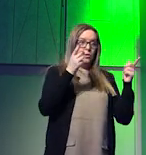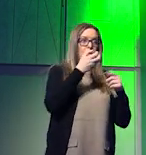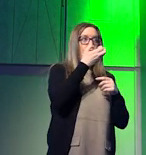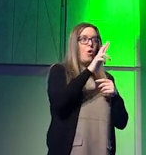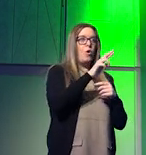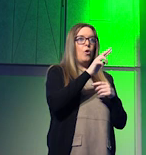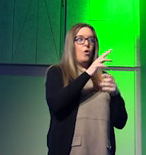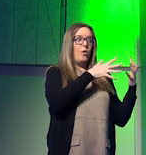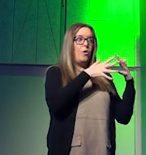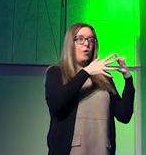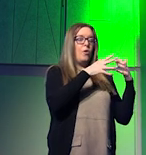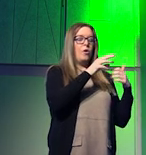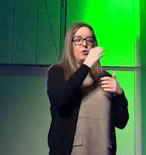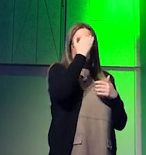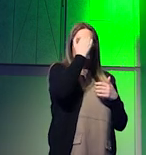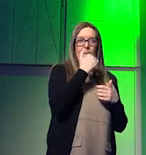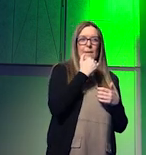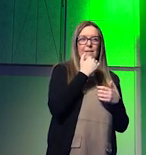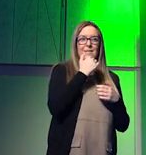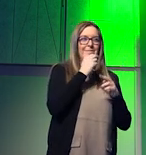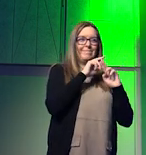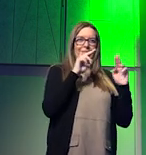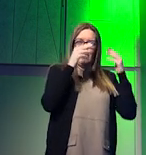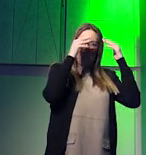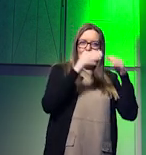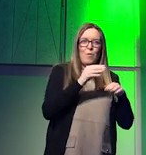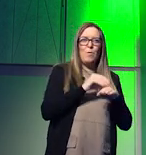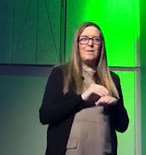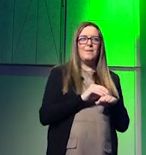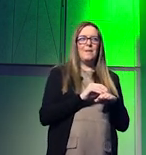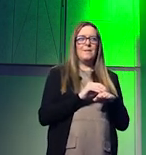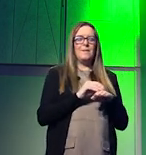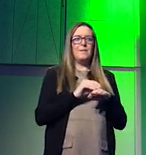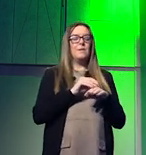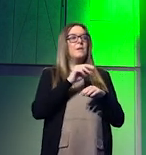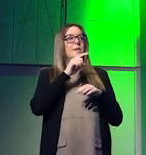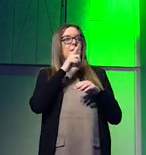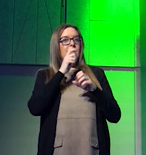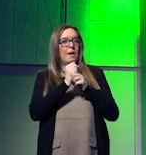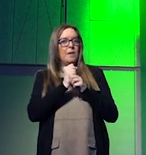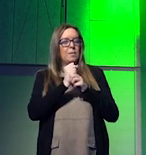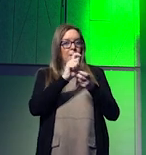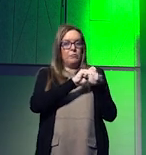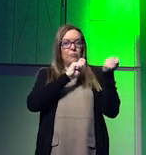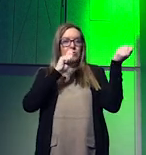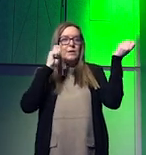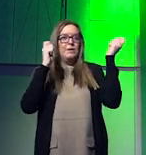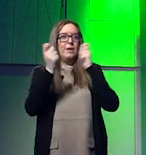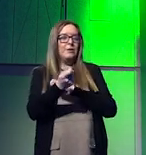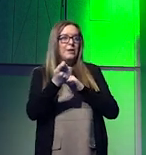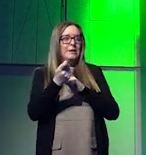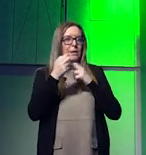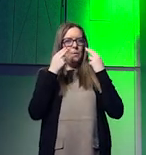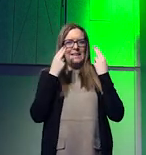paying attention to. We're mostly talking about de-risking and diversification in response to short-term panic,